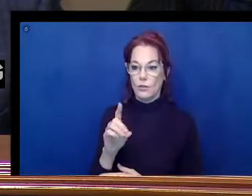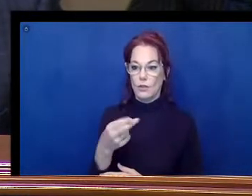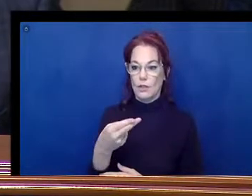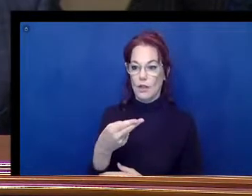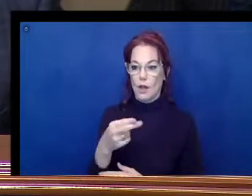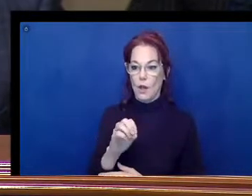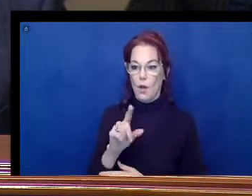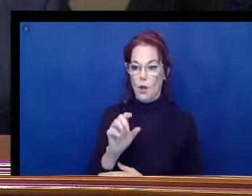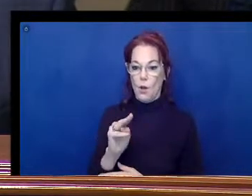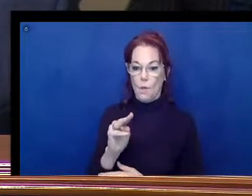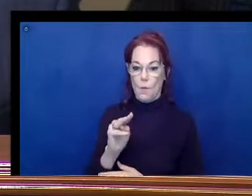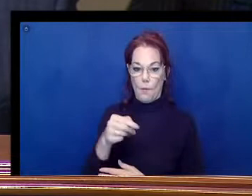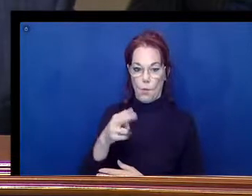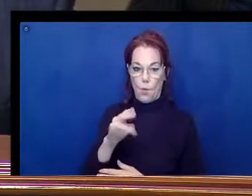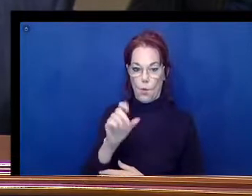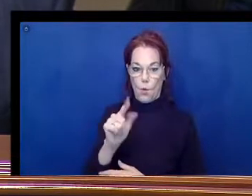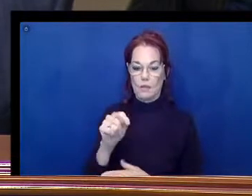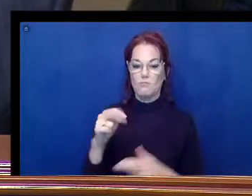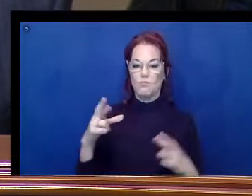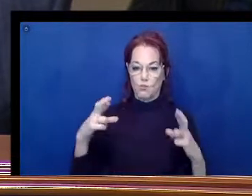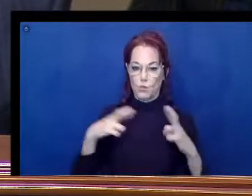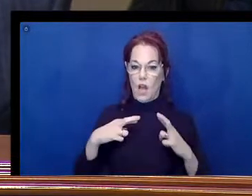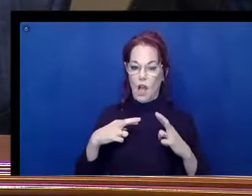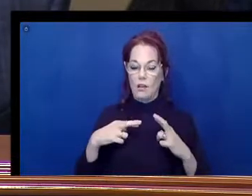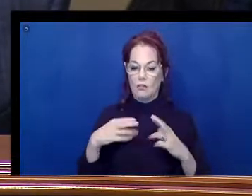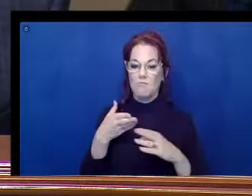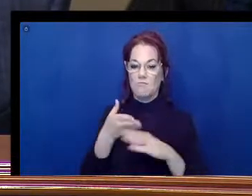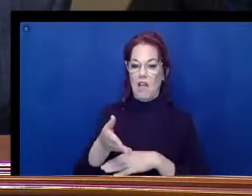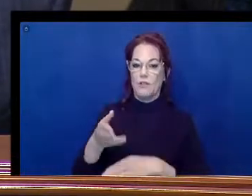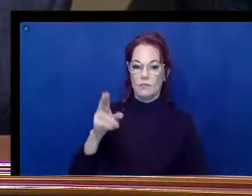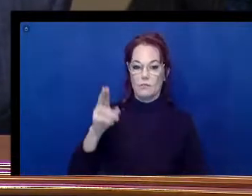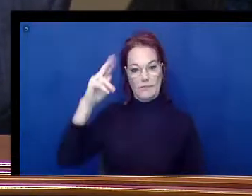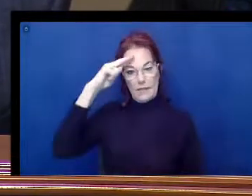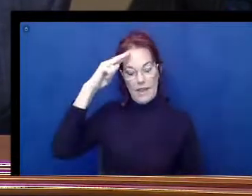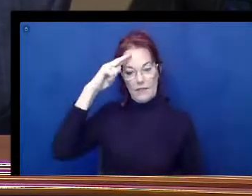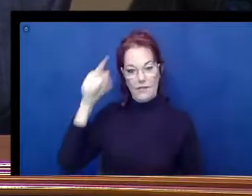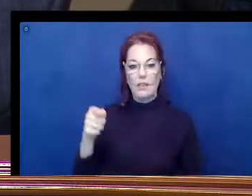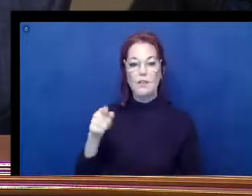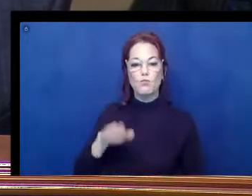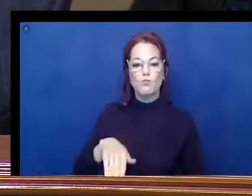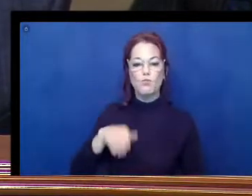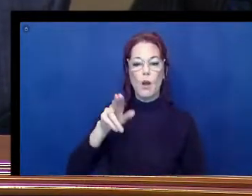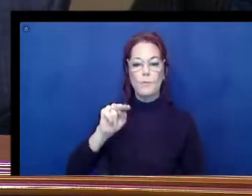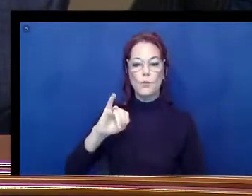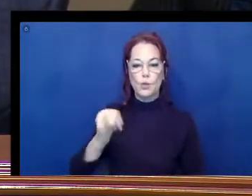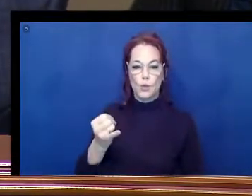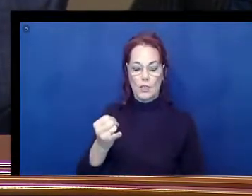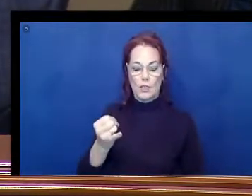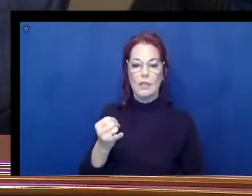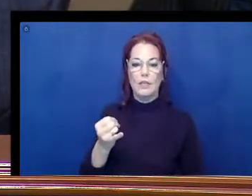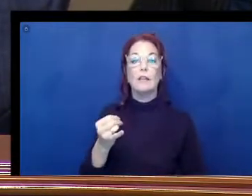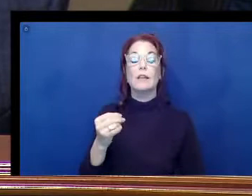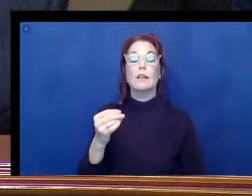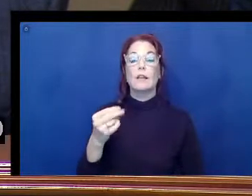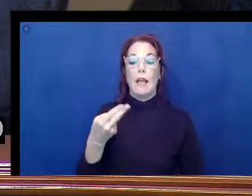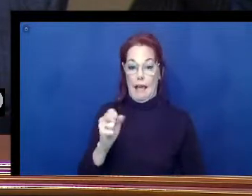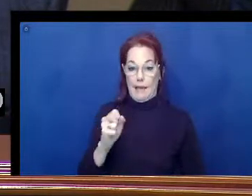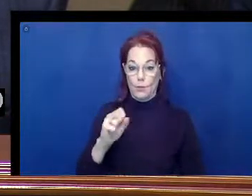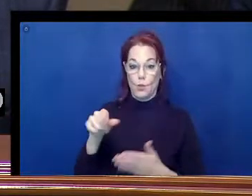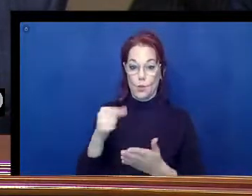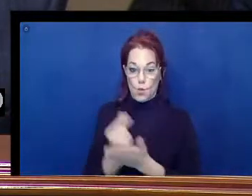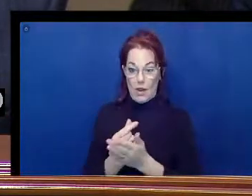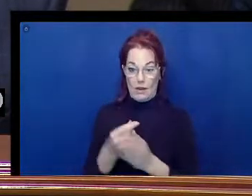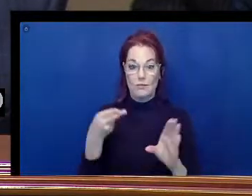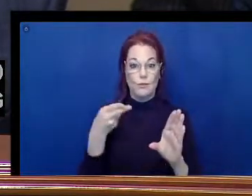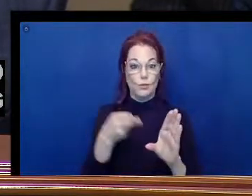later as a computer programmer and small business owner. Raised in New Jersey, joined the U.S. Navy after graduating from high school. He